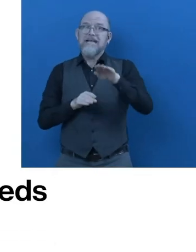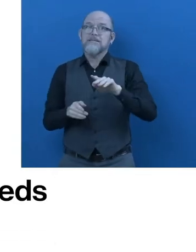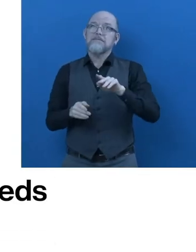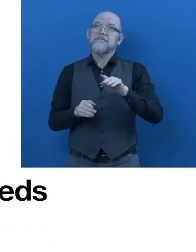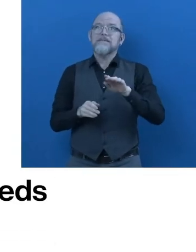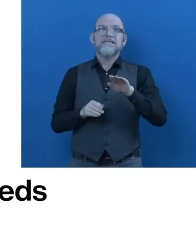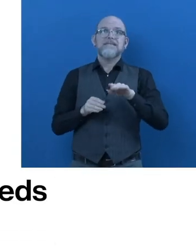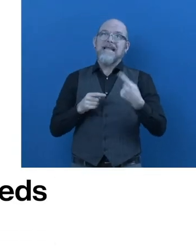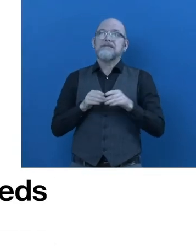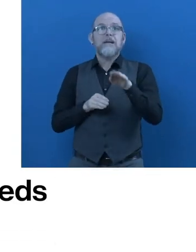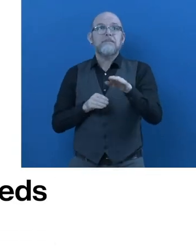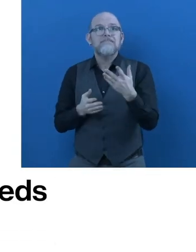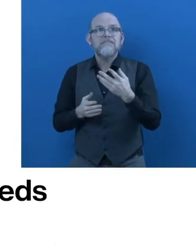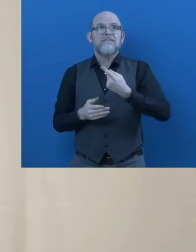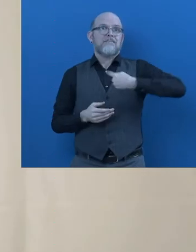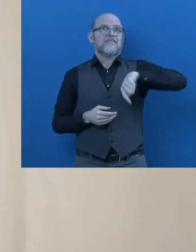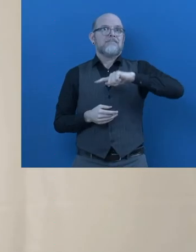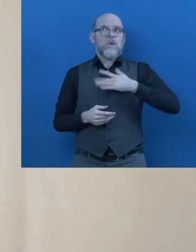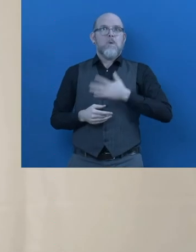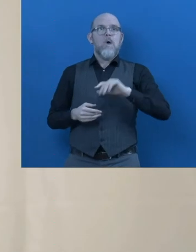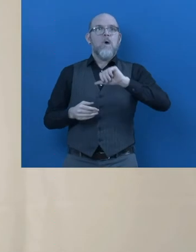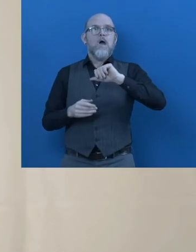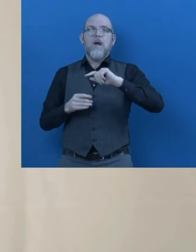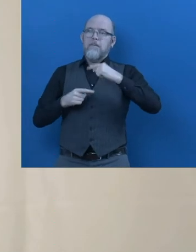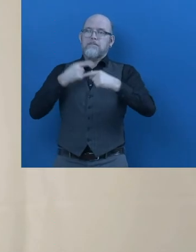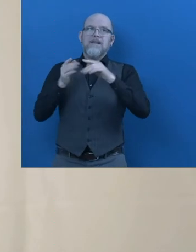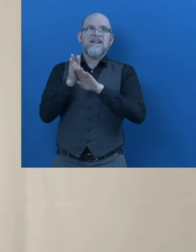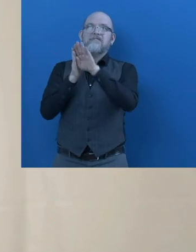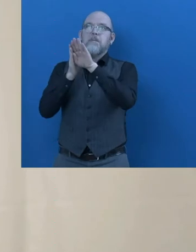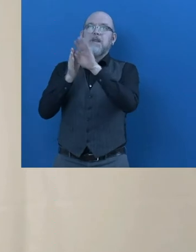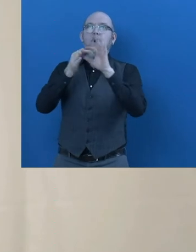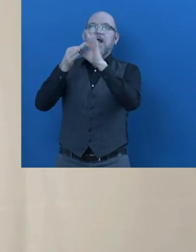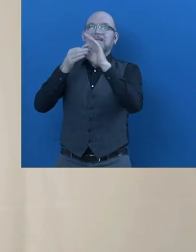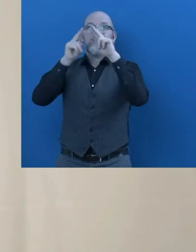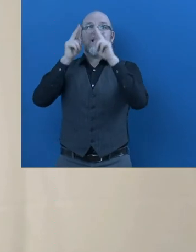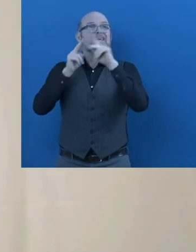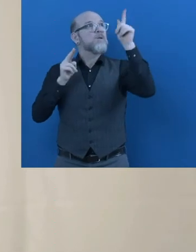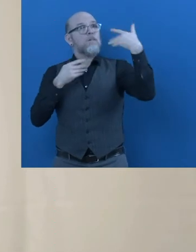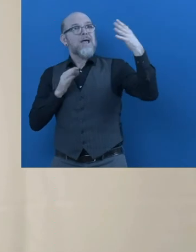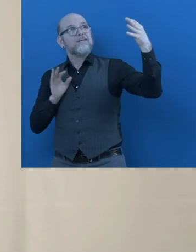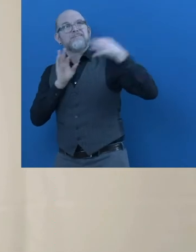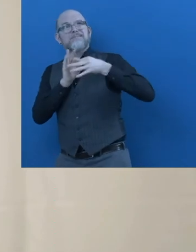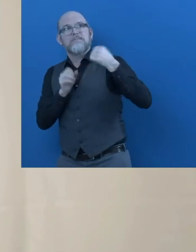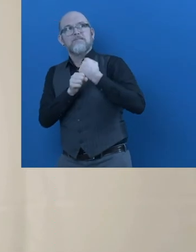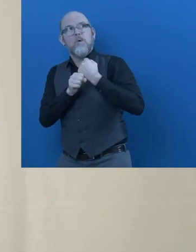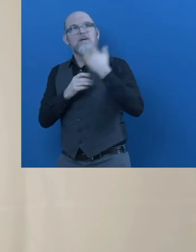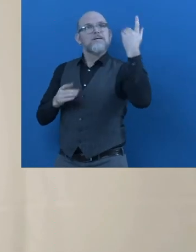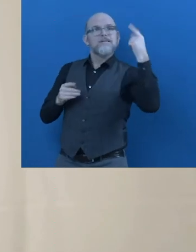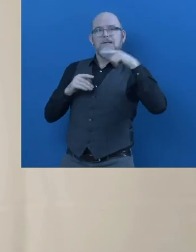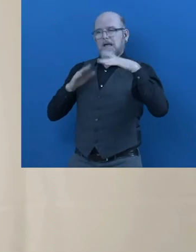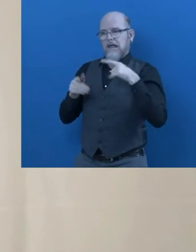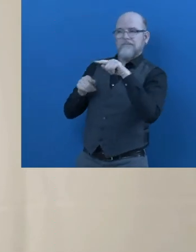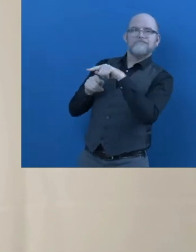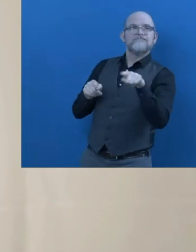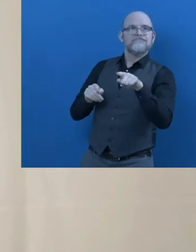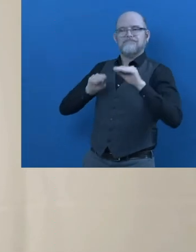next for Special Needs Initiative for Growth? We want to be able to partner with other developmental organizations in the international space